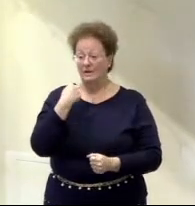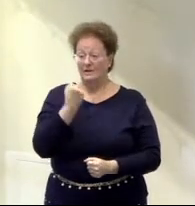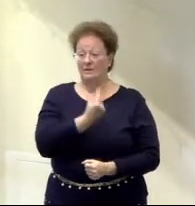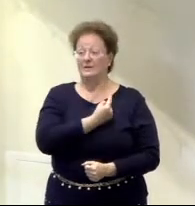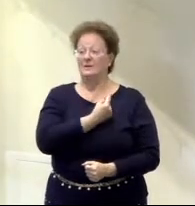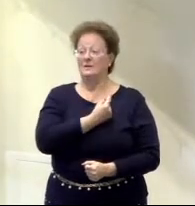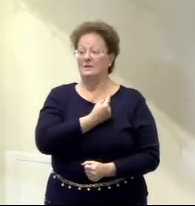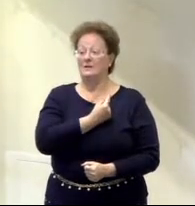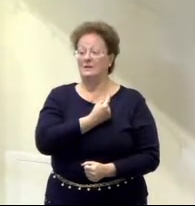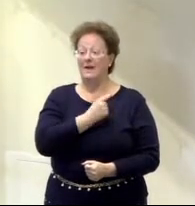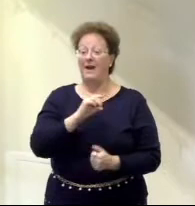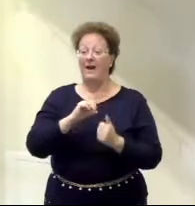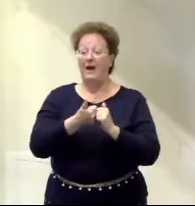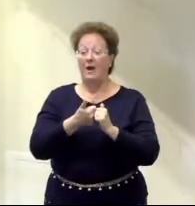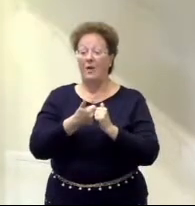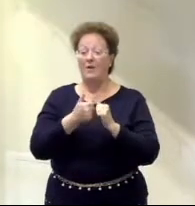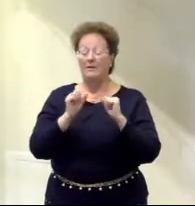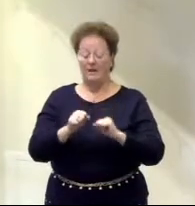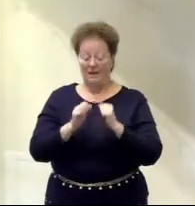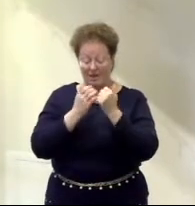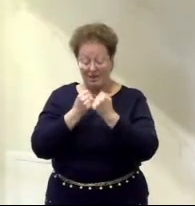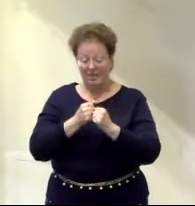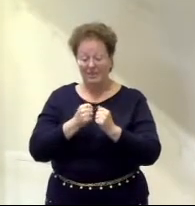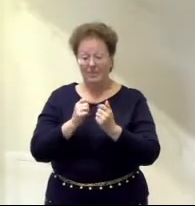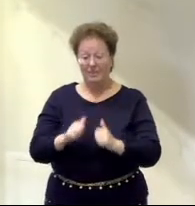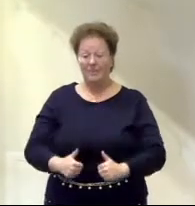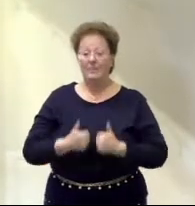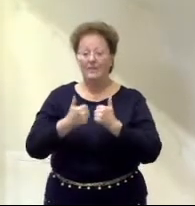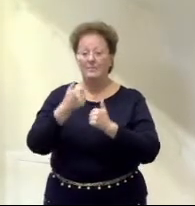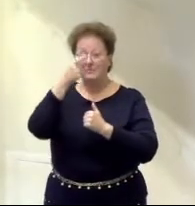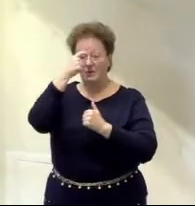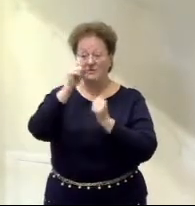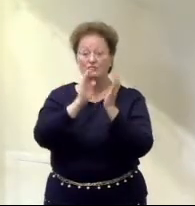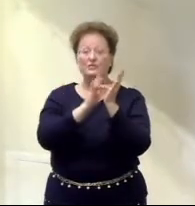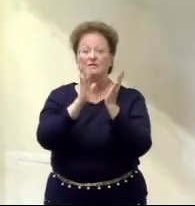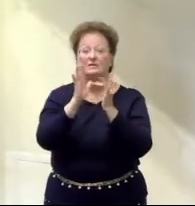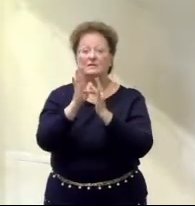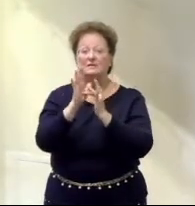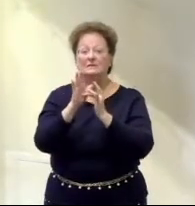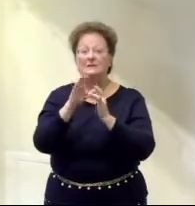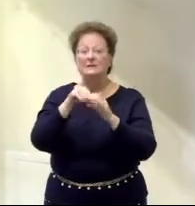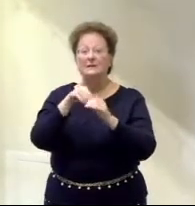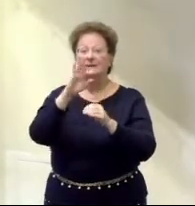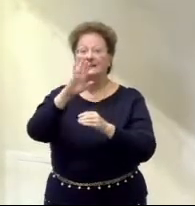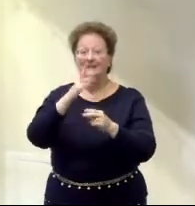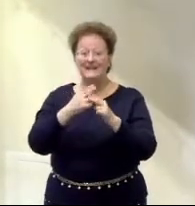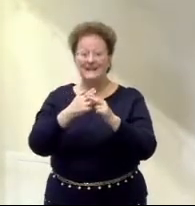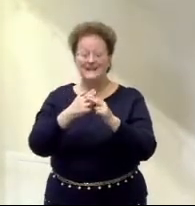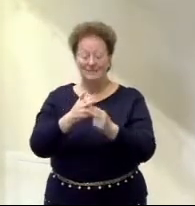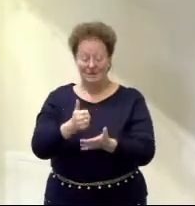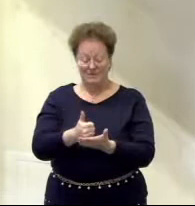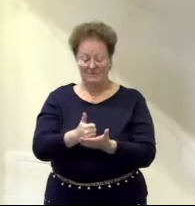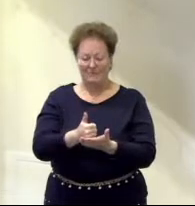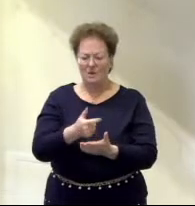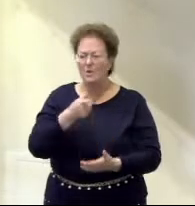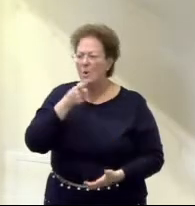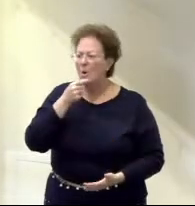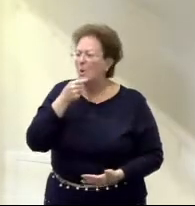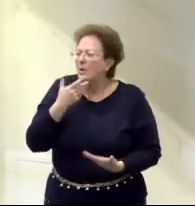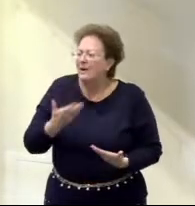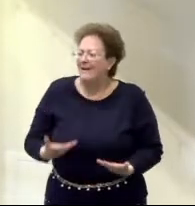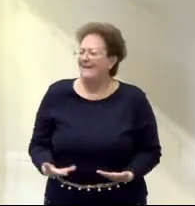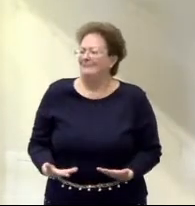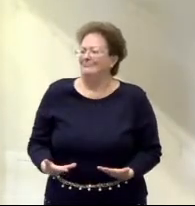is and what he did to save us. We pray this in Jesus' name. Amen. Who am